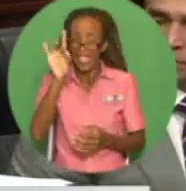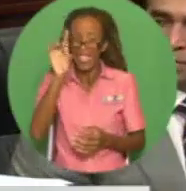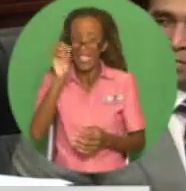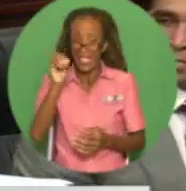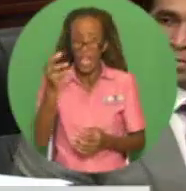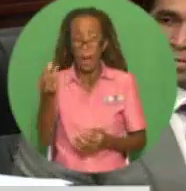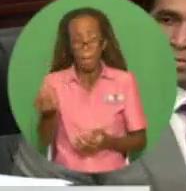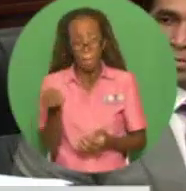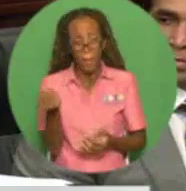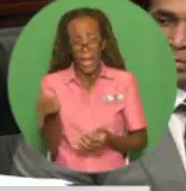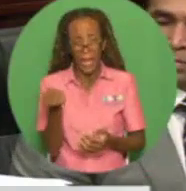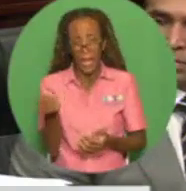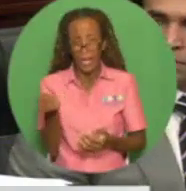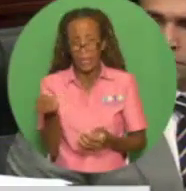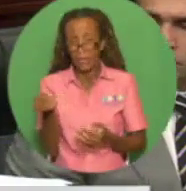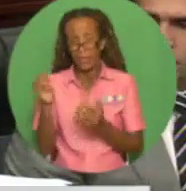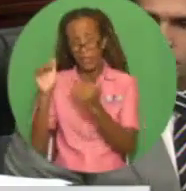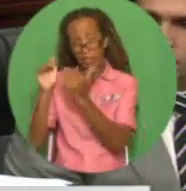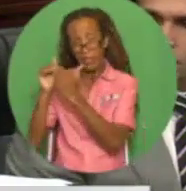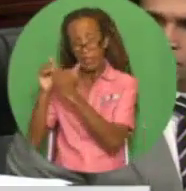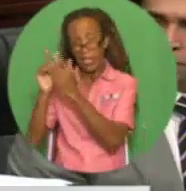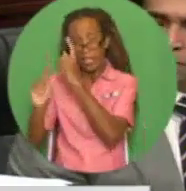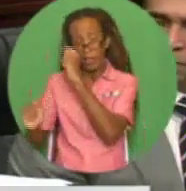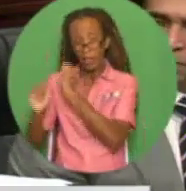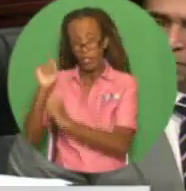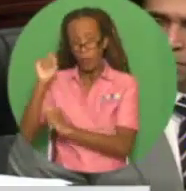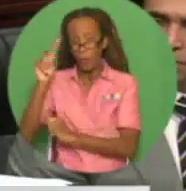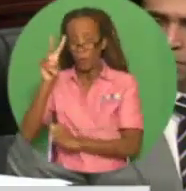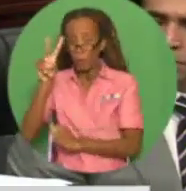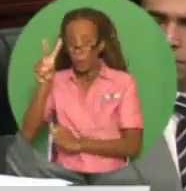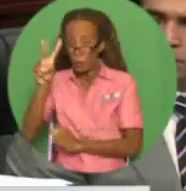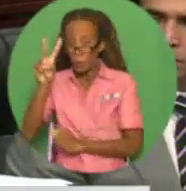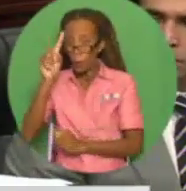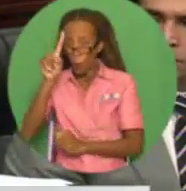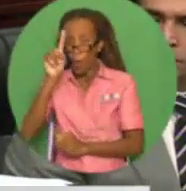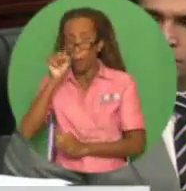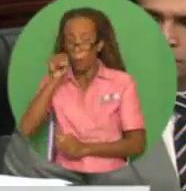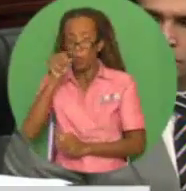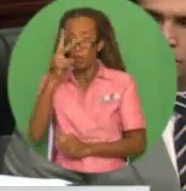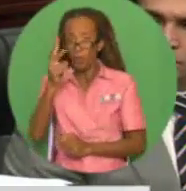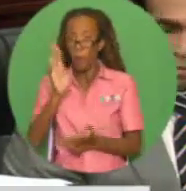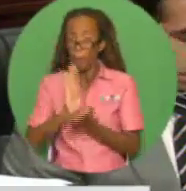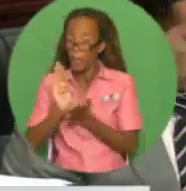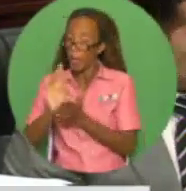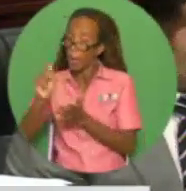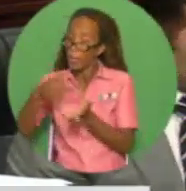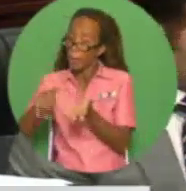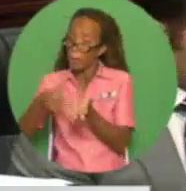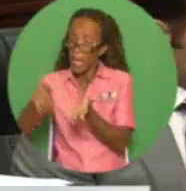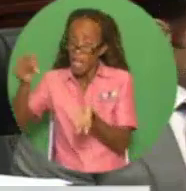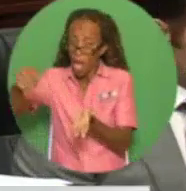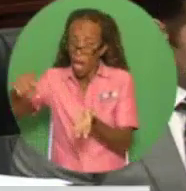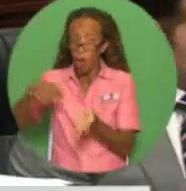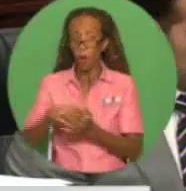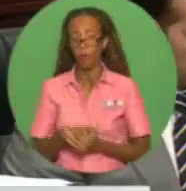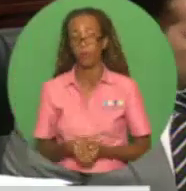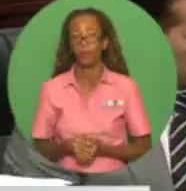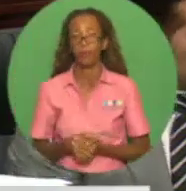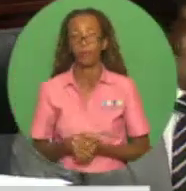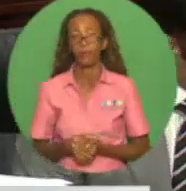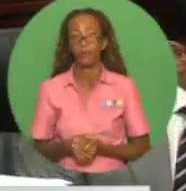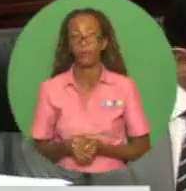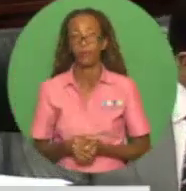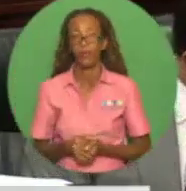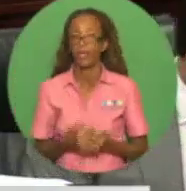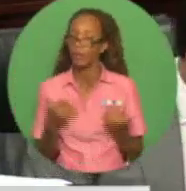or $1.2 billion as they become due for payment. In its